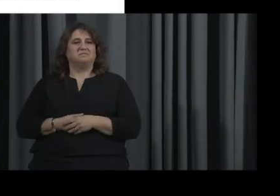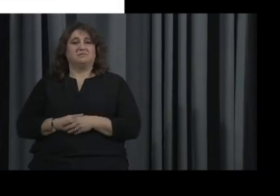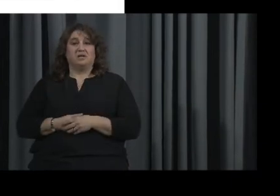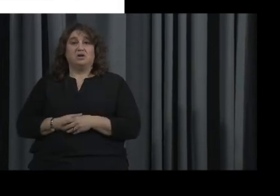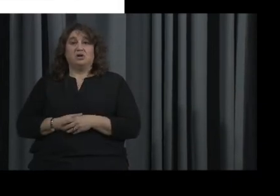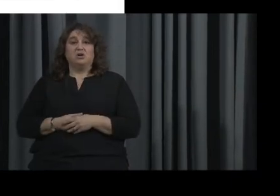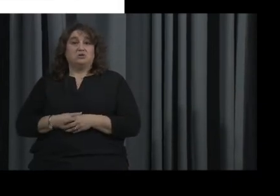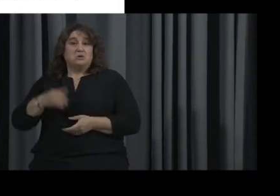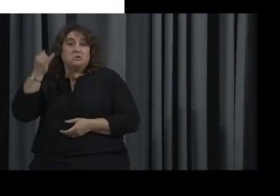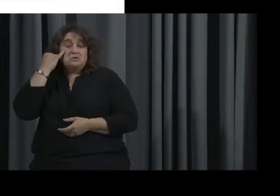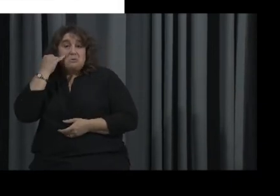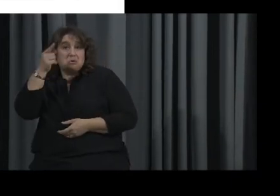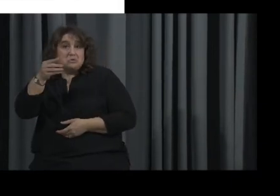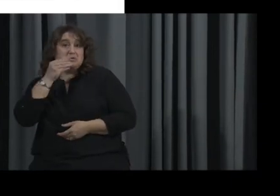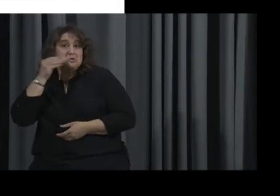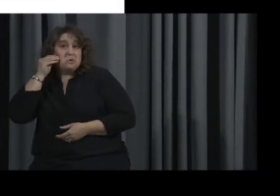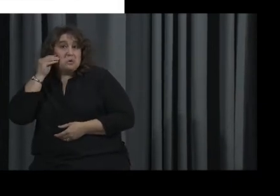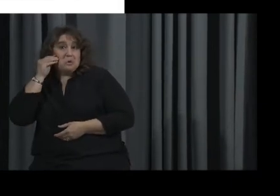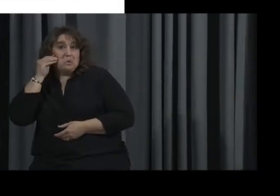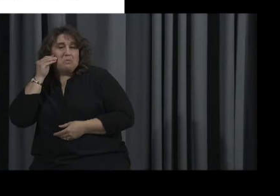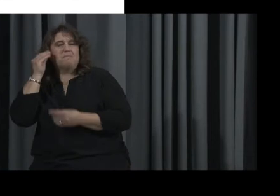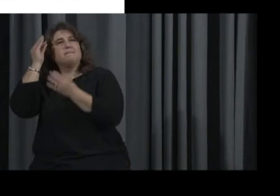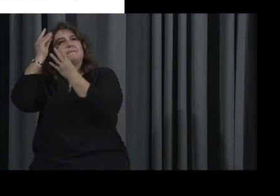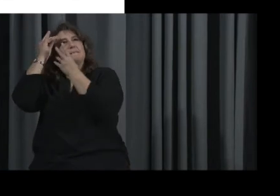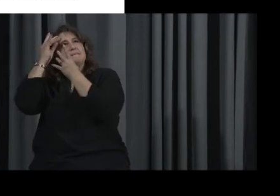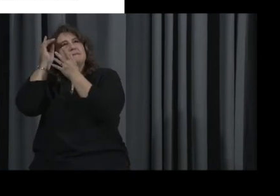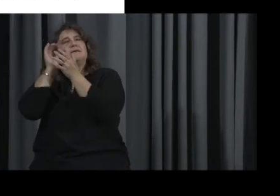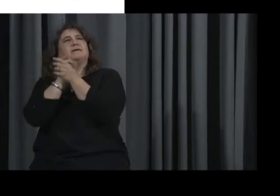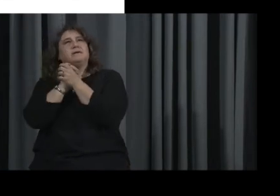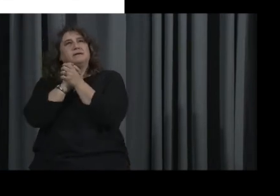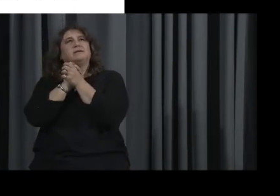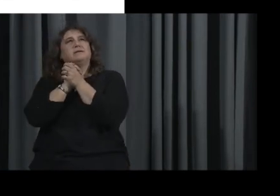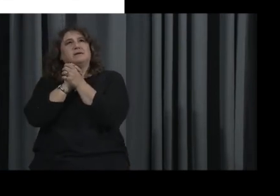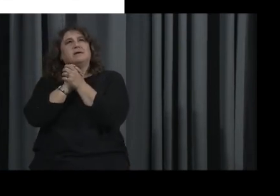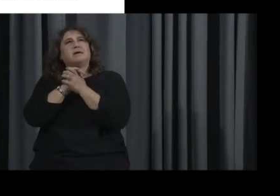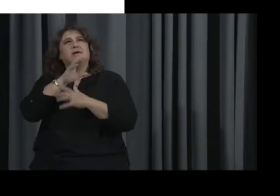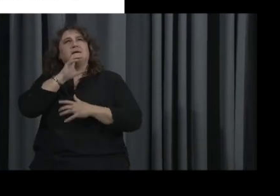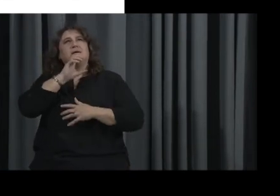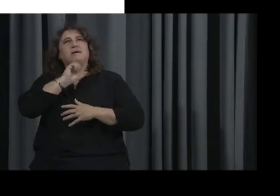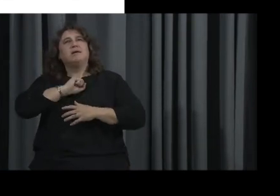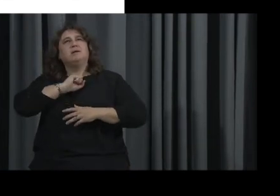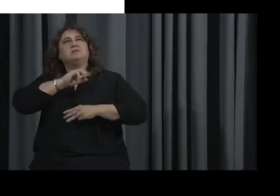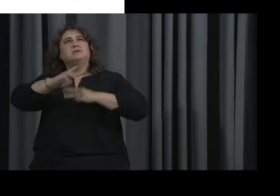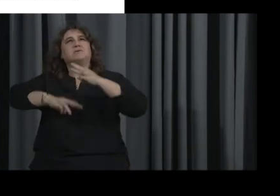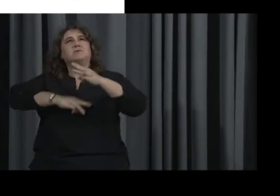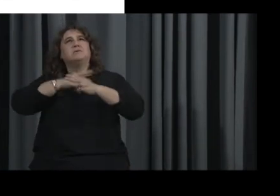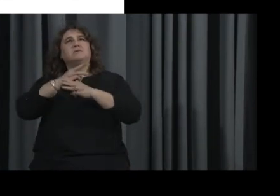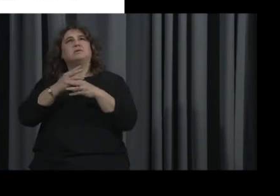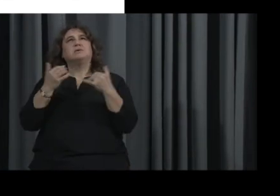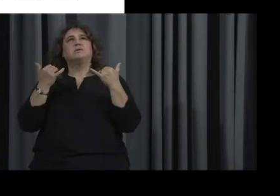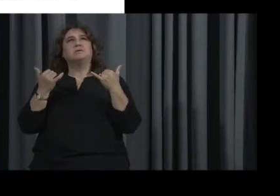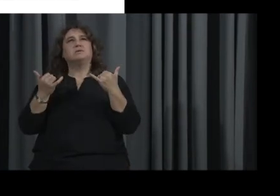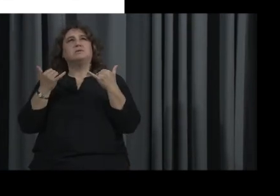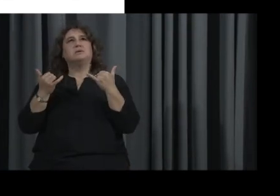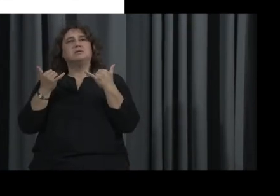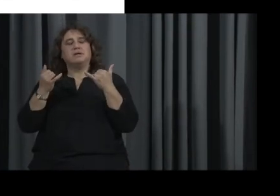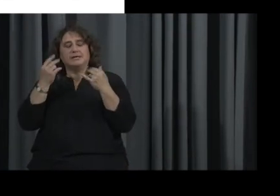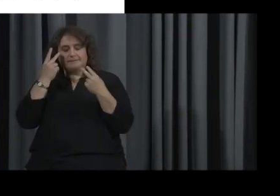the show to think about that, think about what aging in the new millennium means to you? What does, what does,